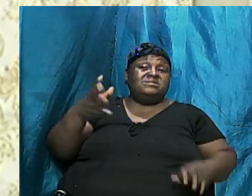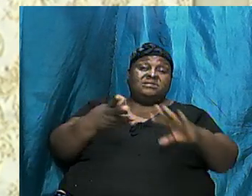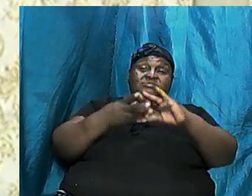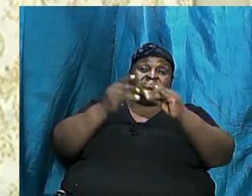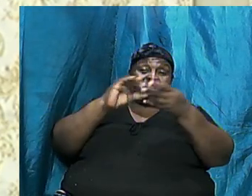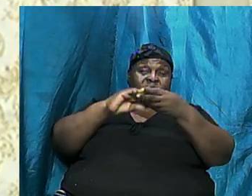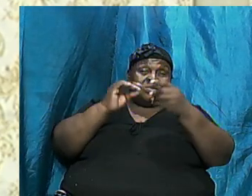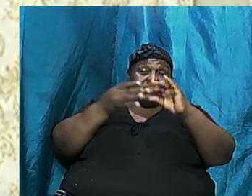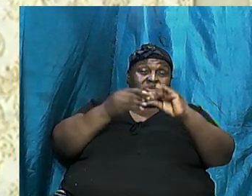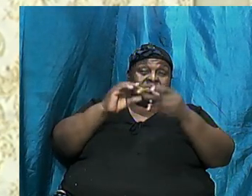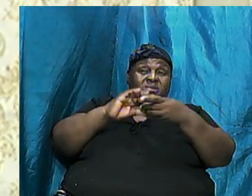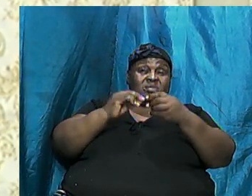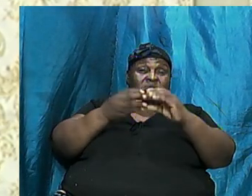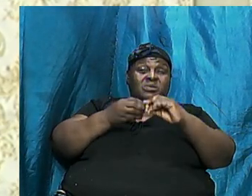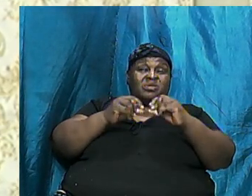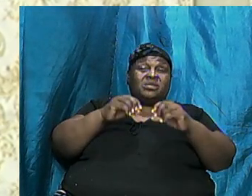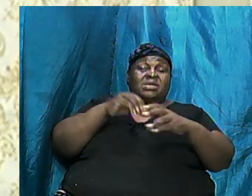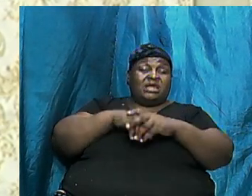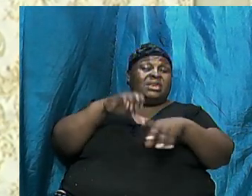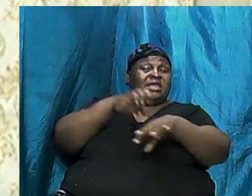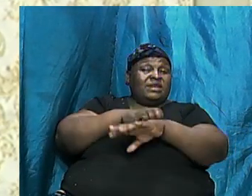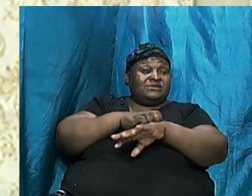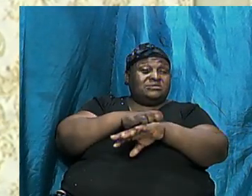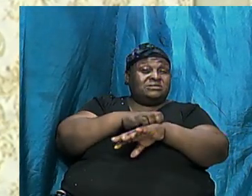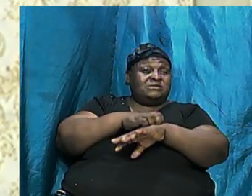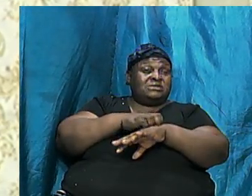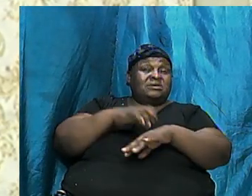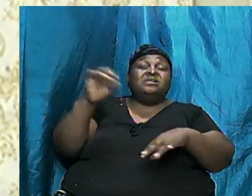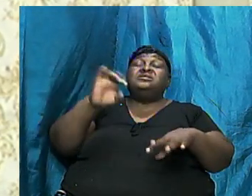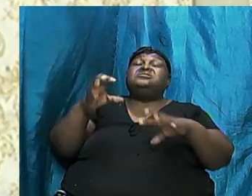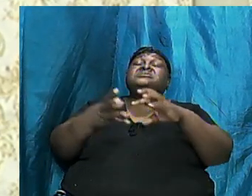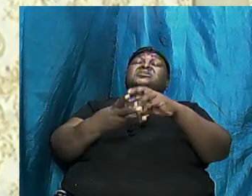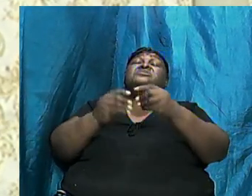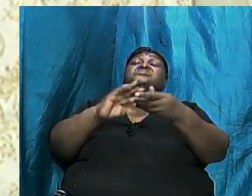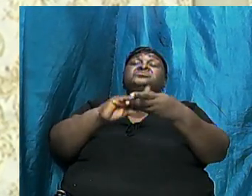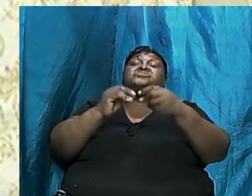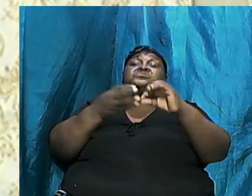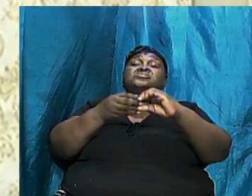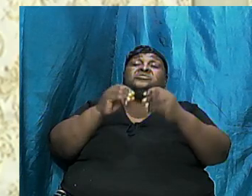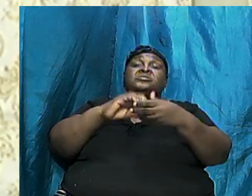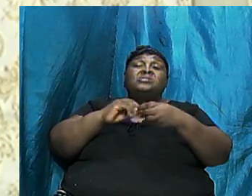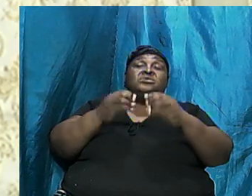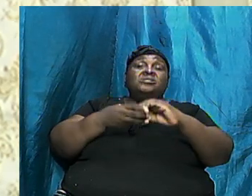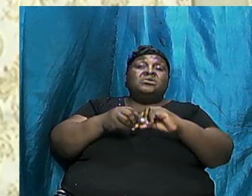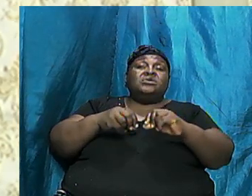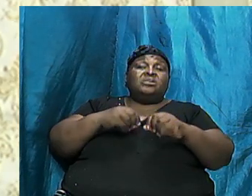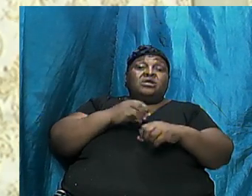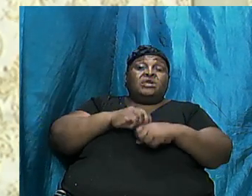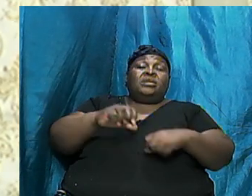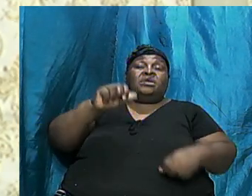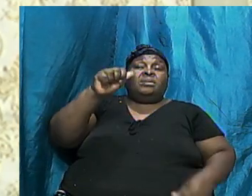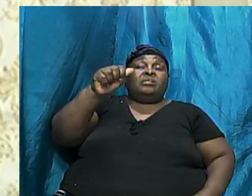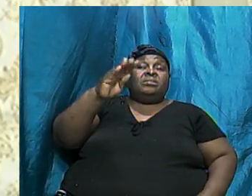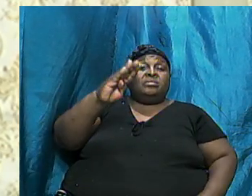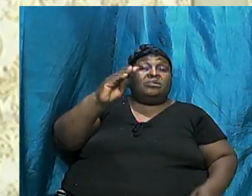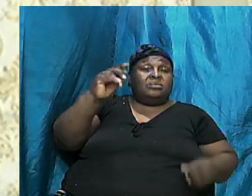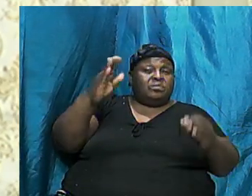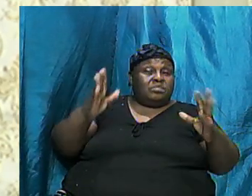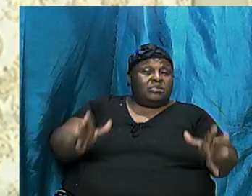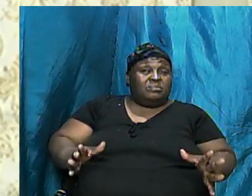But It Is In English It's The Same Story But It Is In Arabic